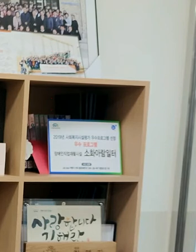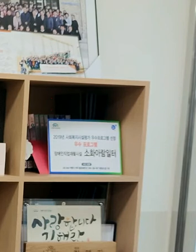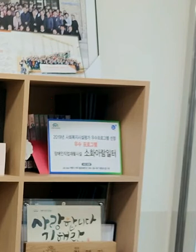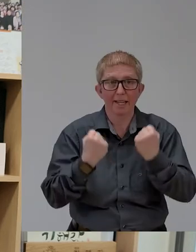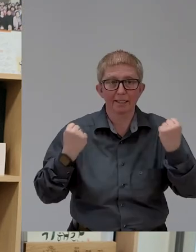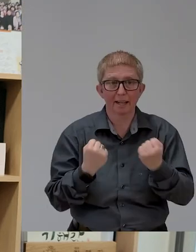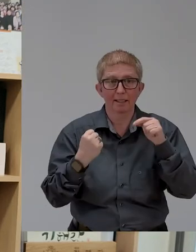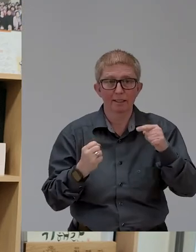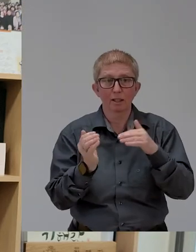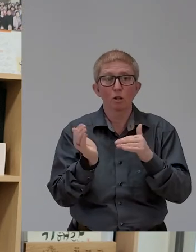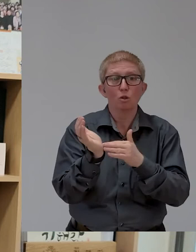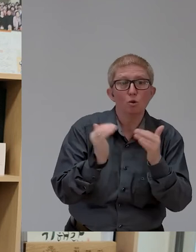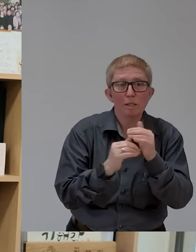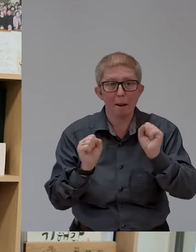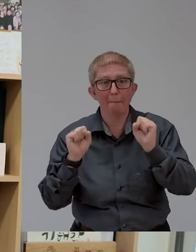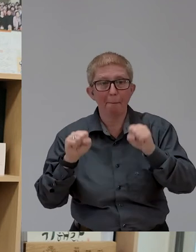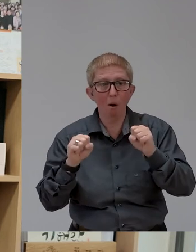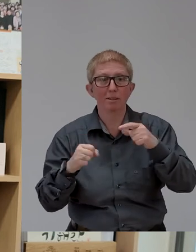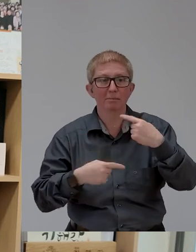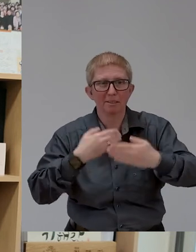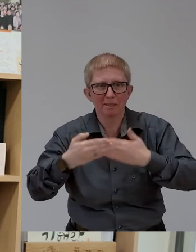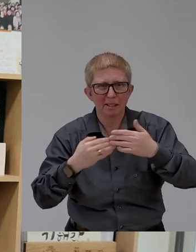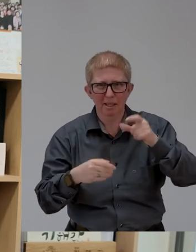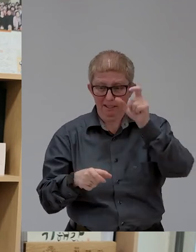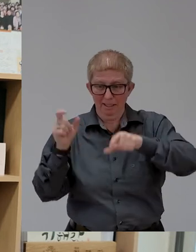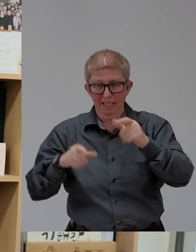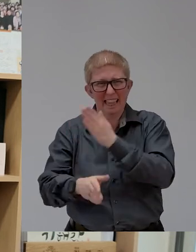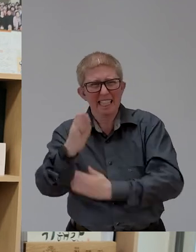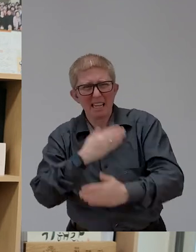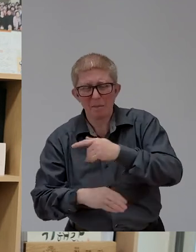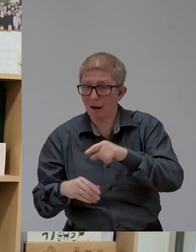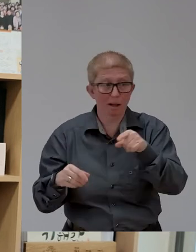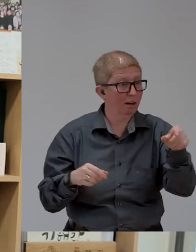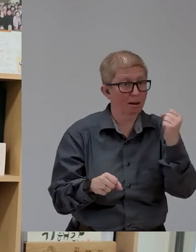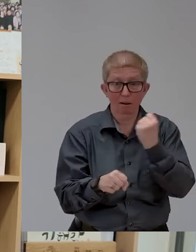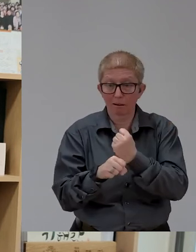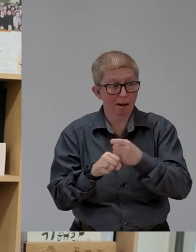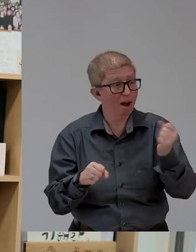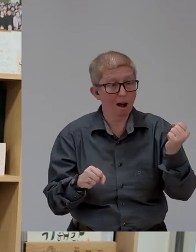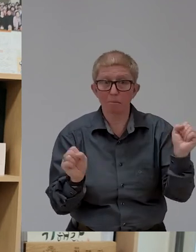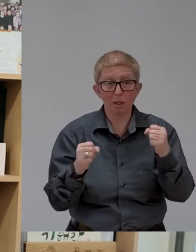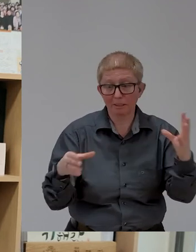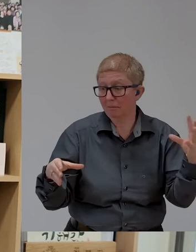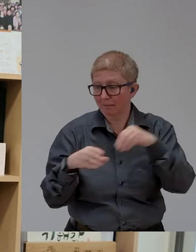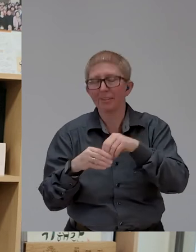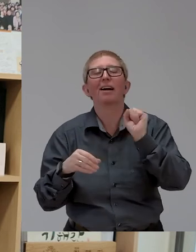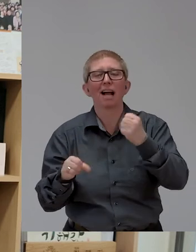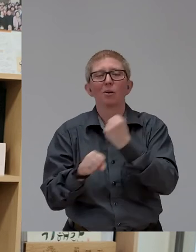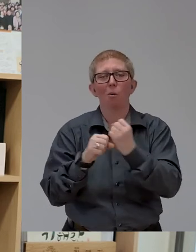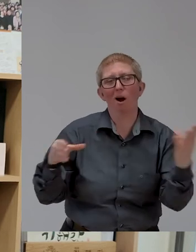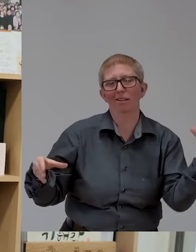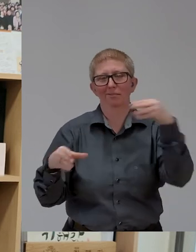It is a job plus project that is a as a job as a job as